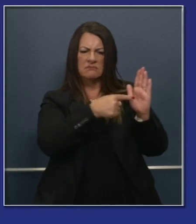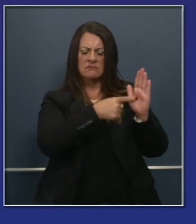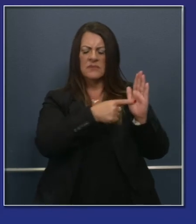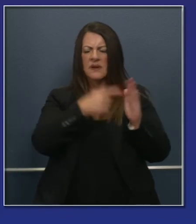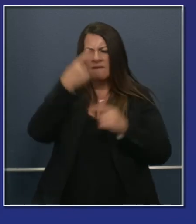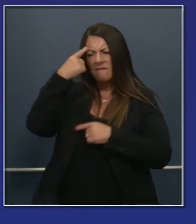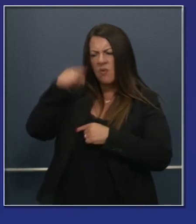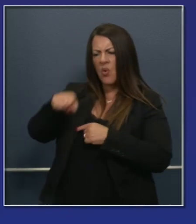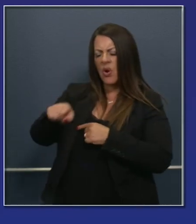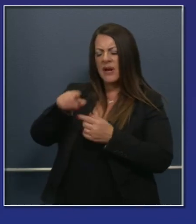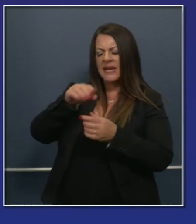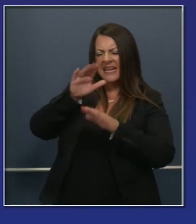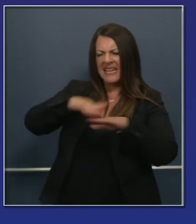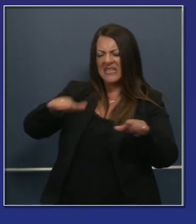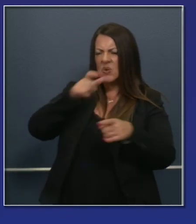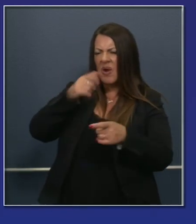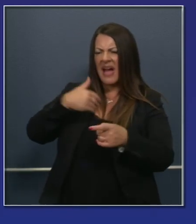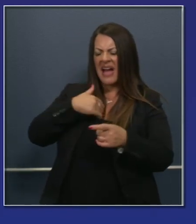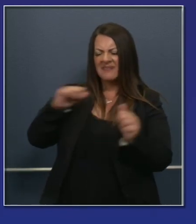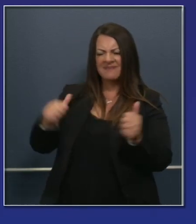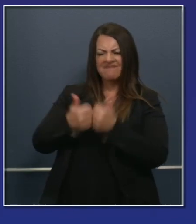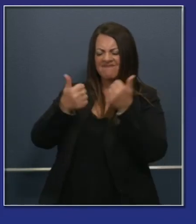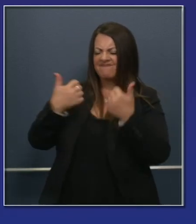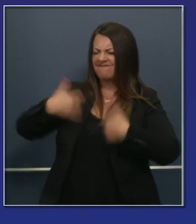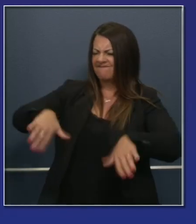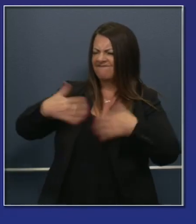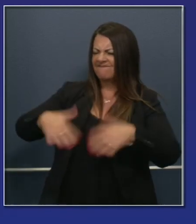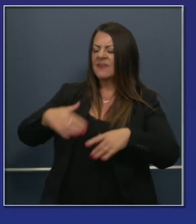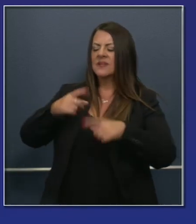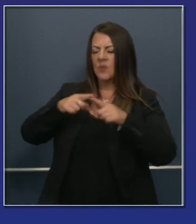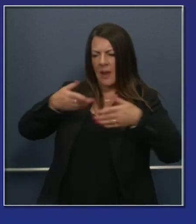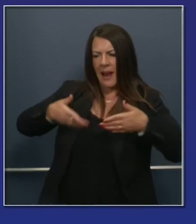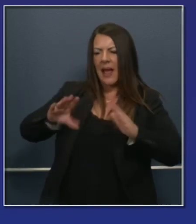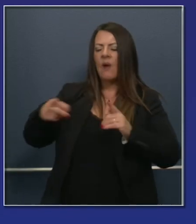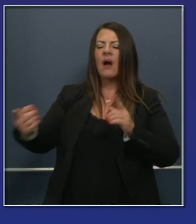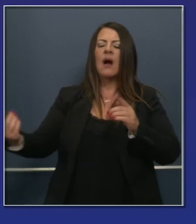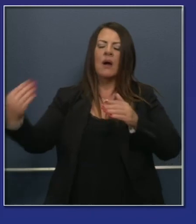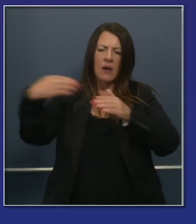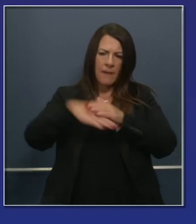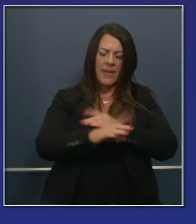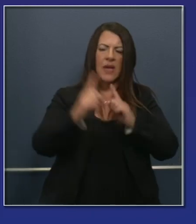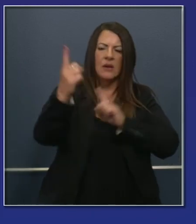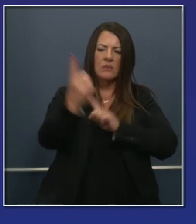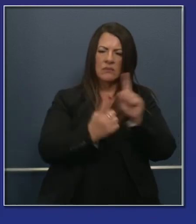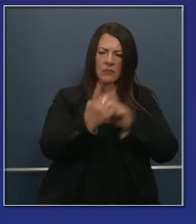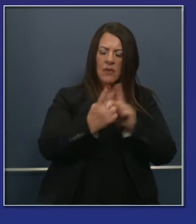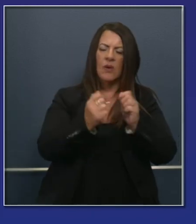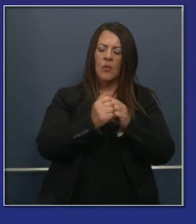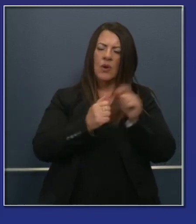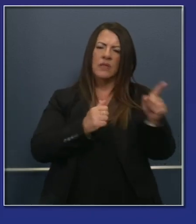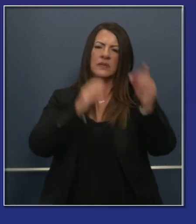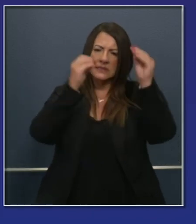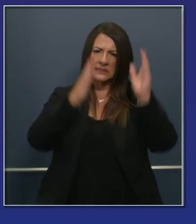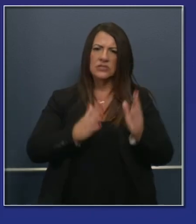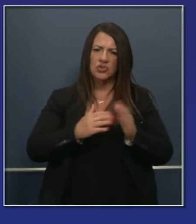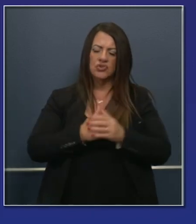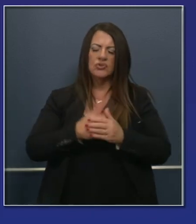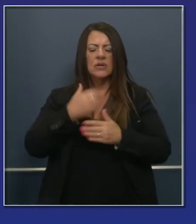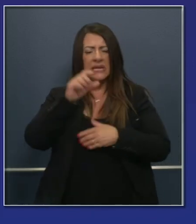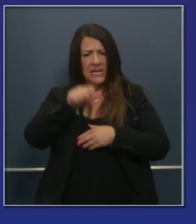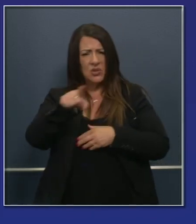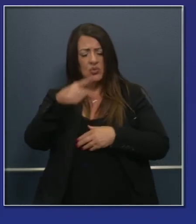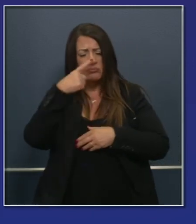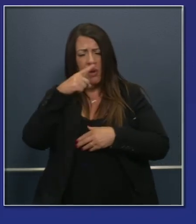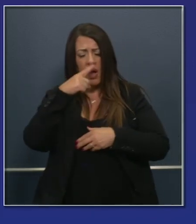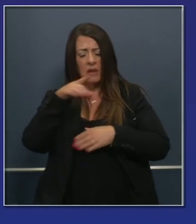-person instruction, even with the broader guidelines we put out. Maybe you can just amplify that. I know there's additional